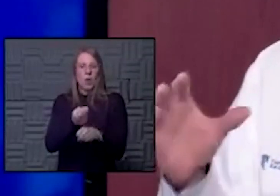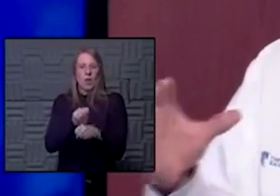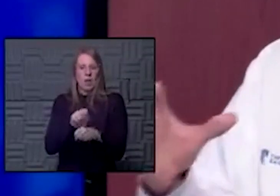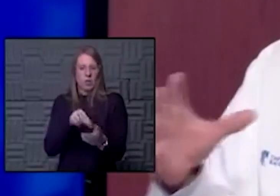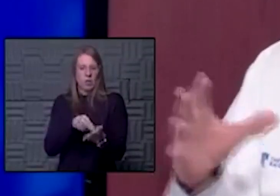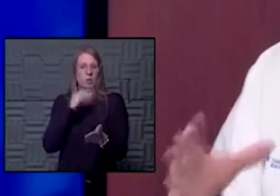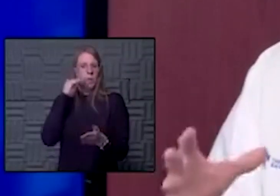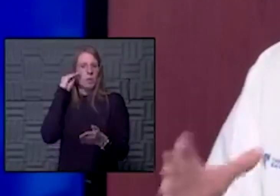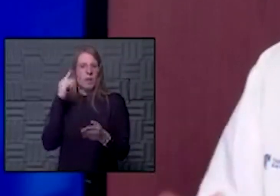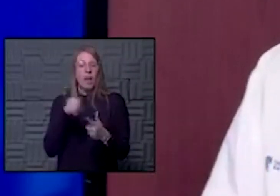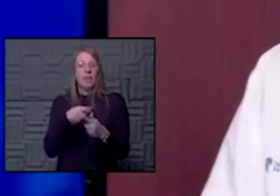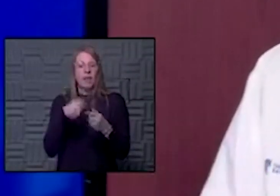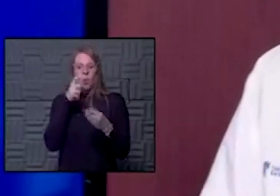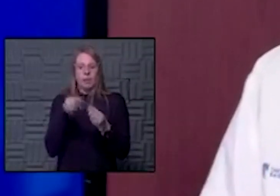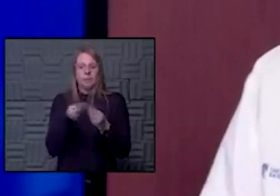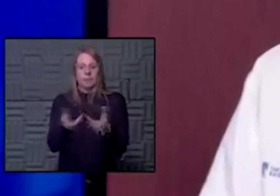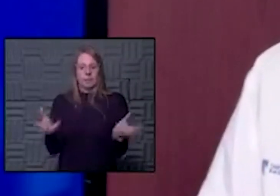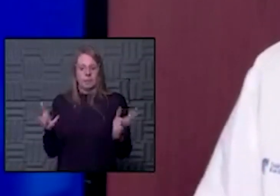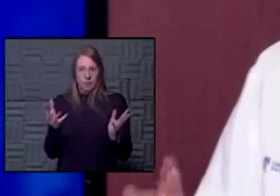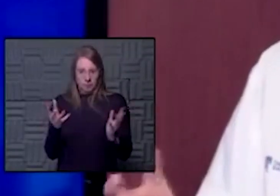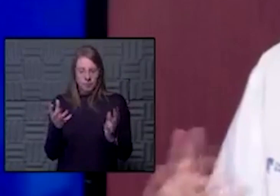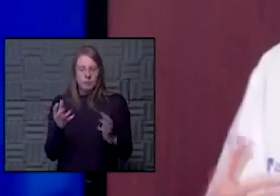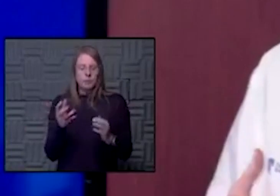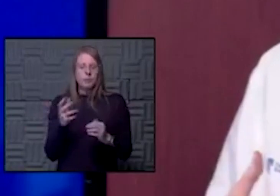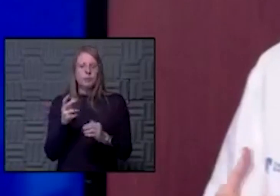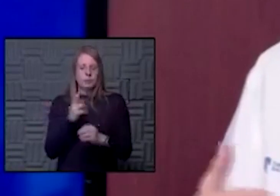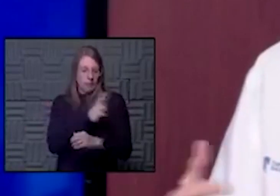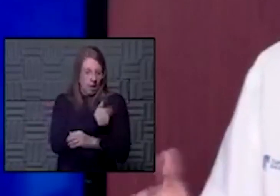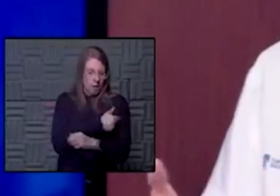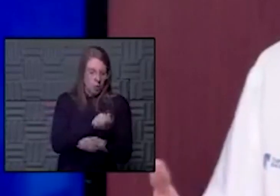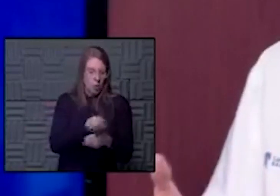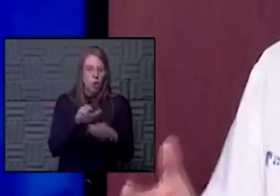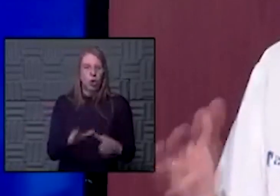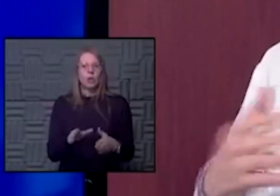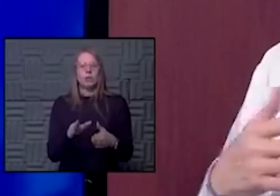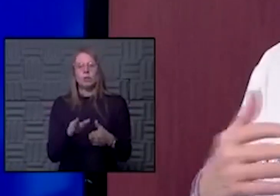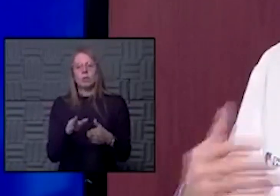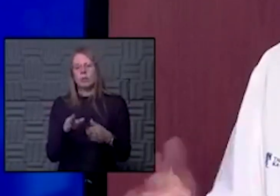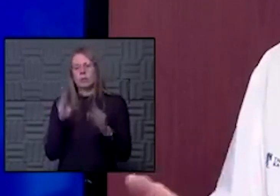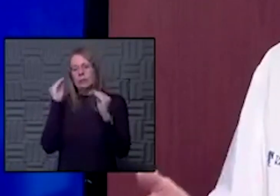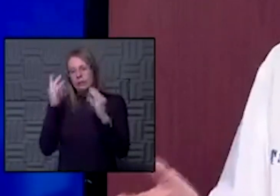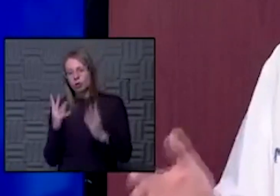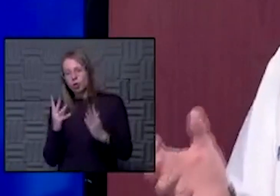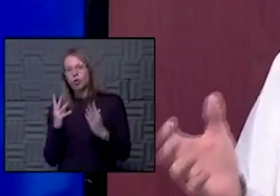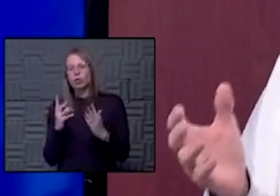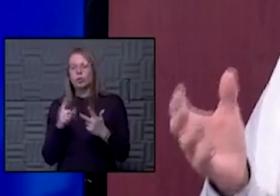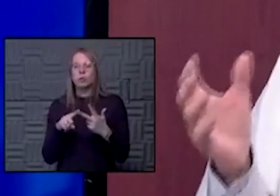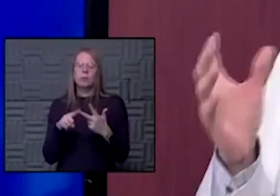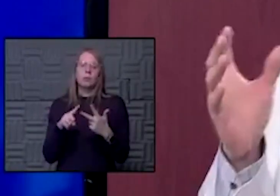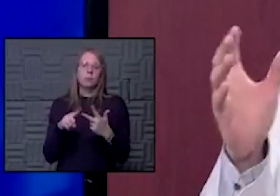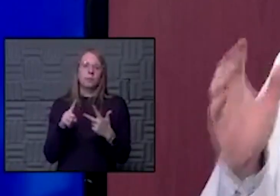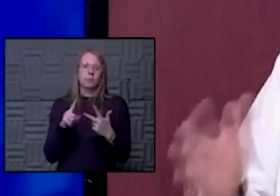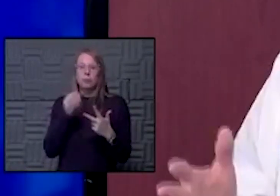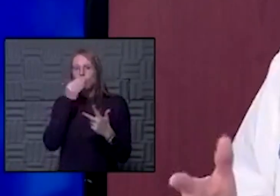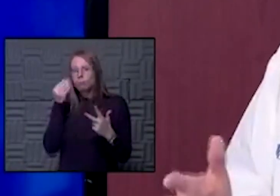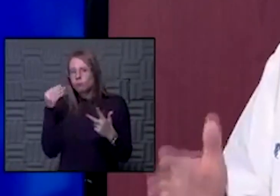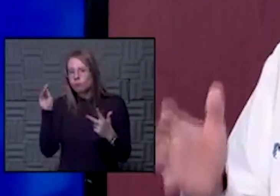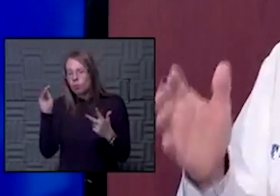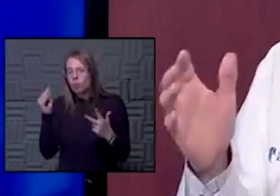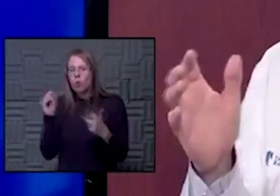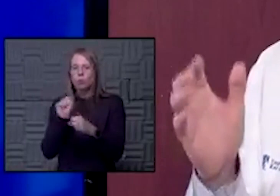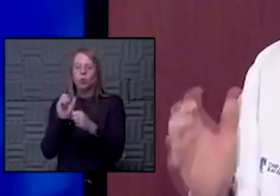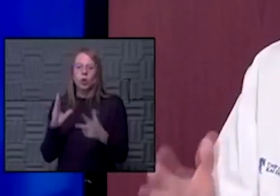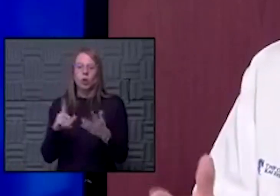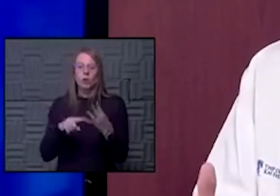starts getting distributed to other essential workers, including the rest of hospital workers, and teachers, and grocery store